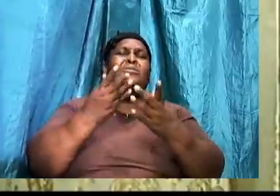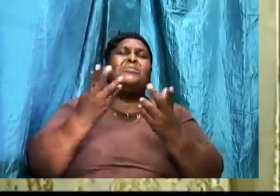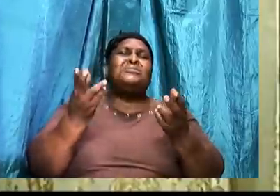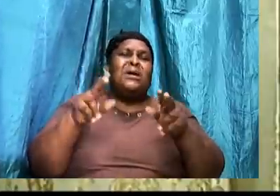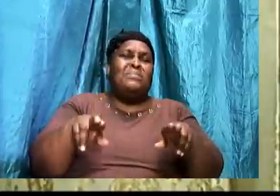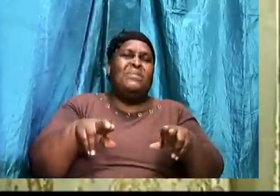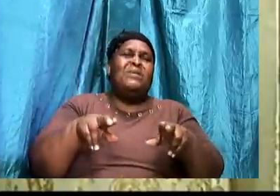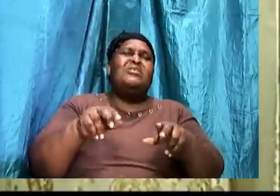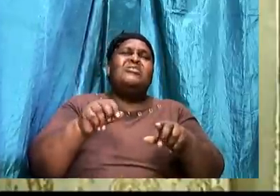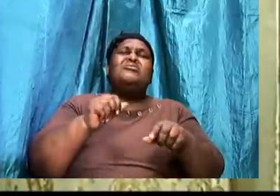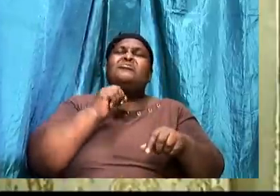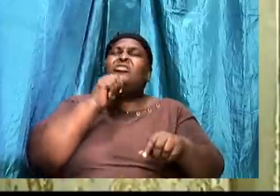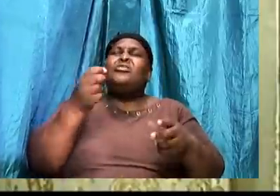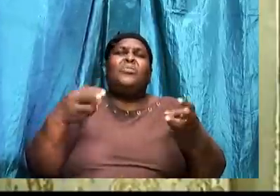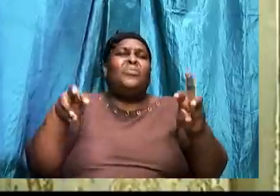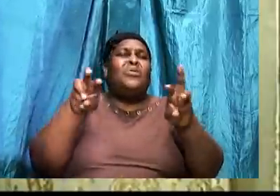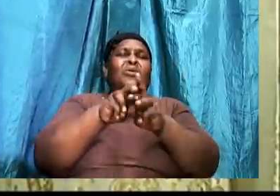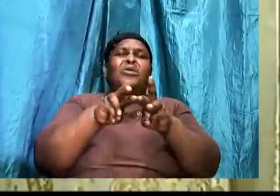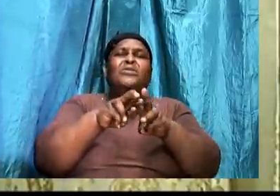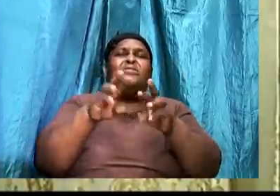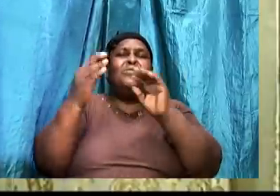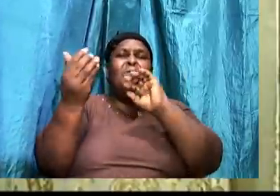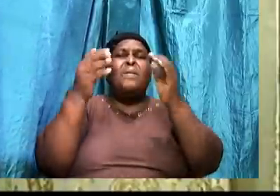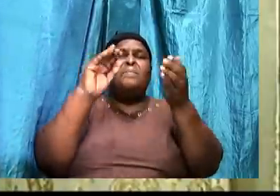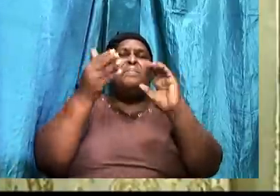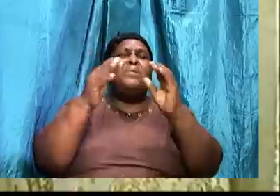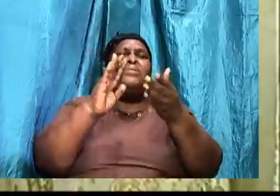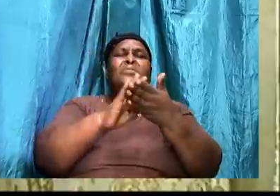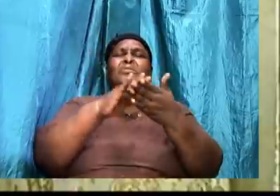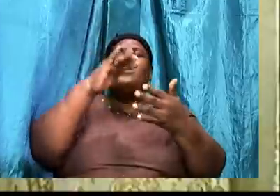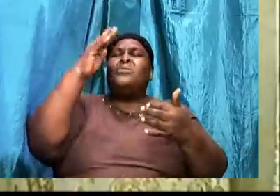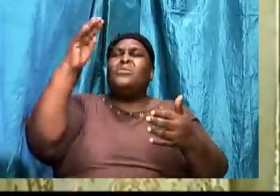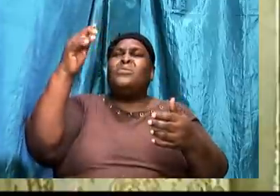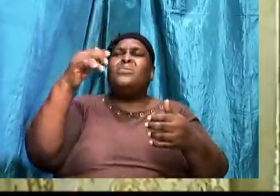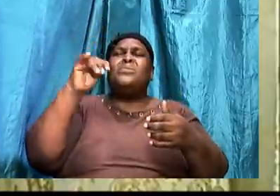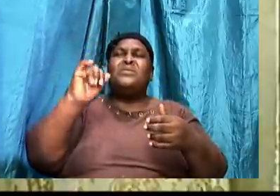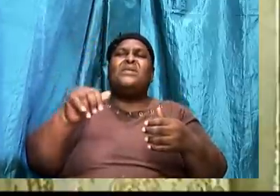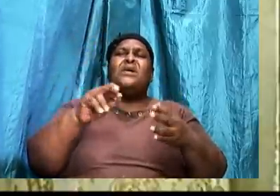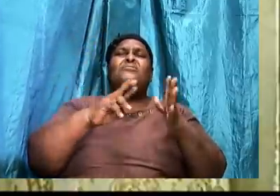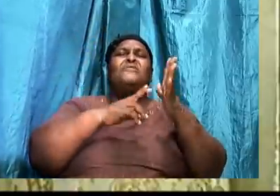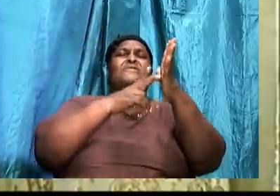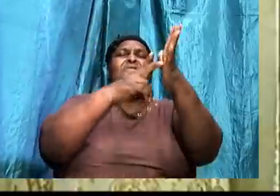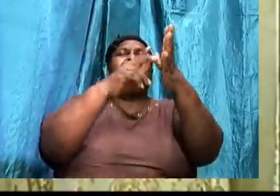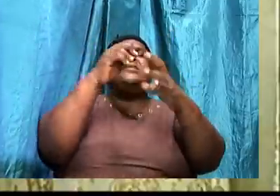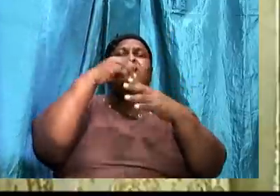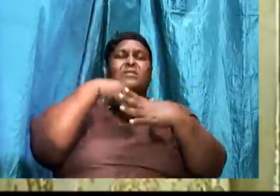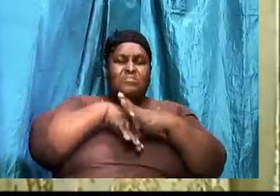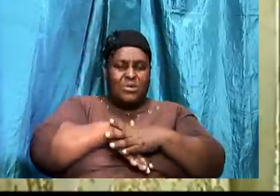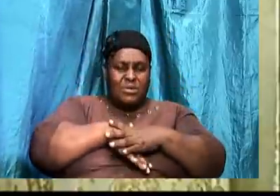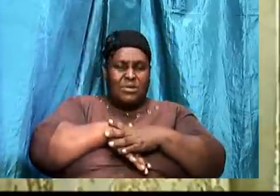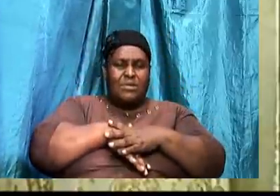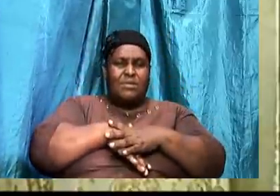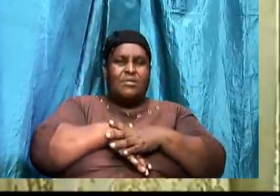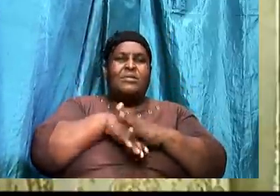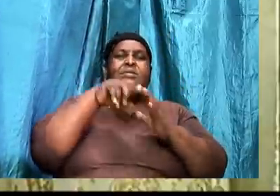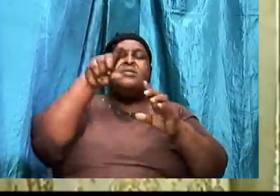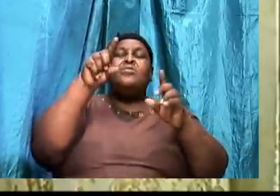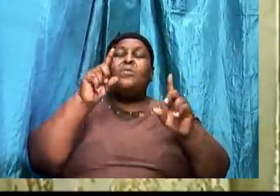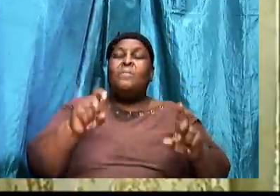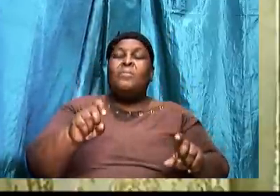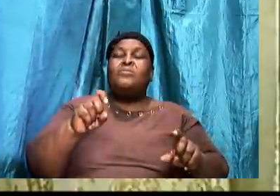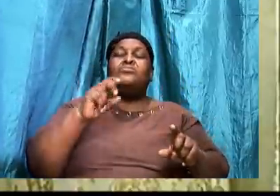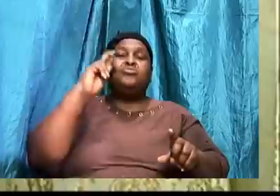worthy to be compared with the glory that shall be revealed in me. You must use the word.